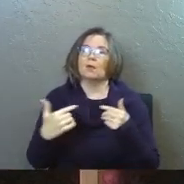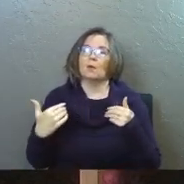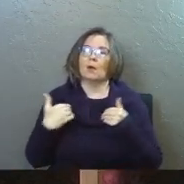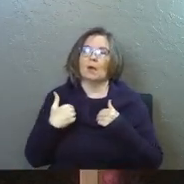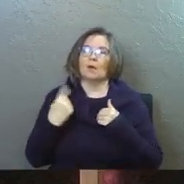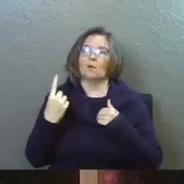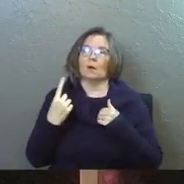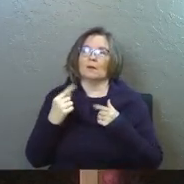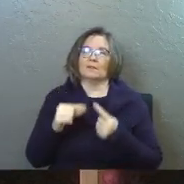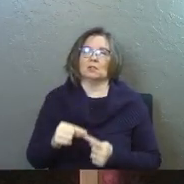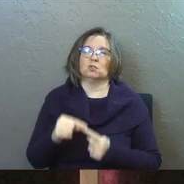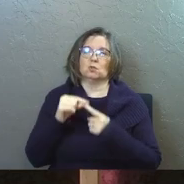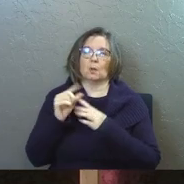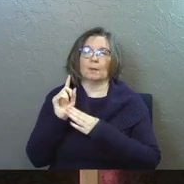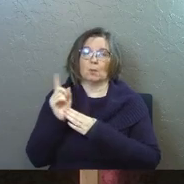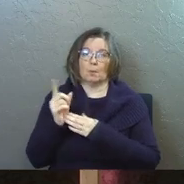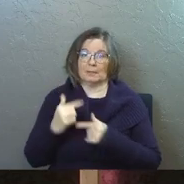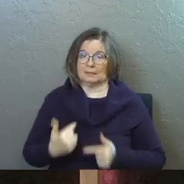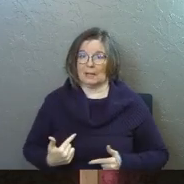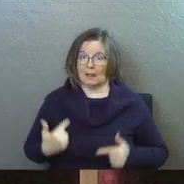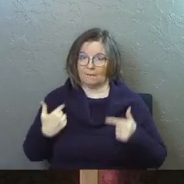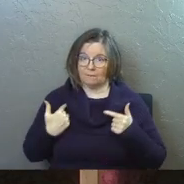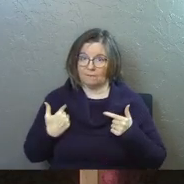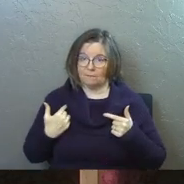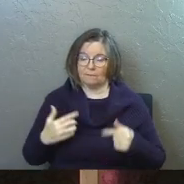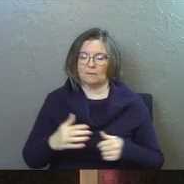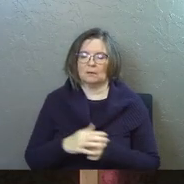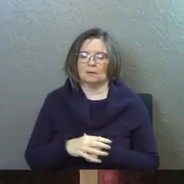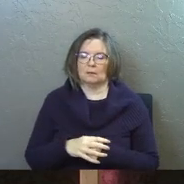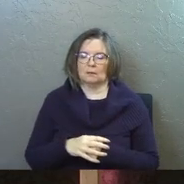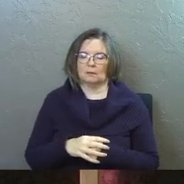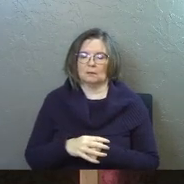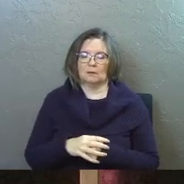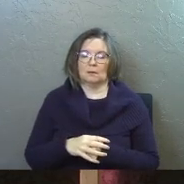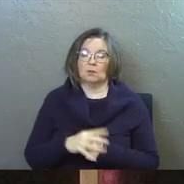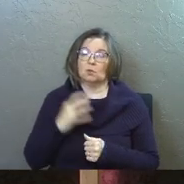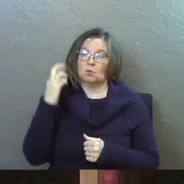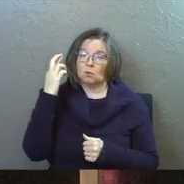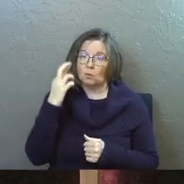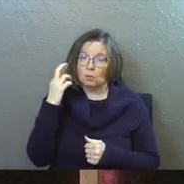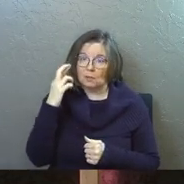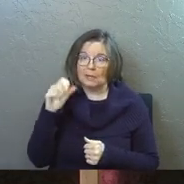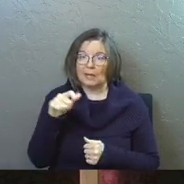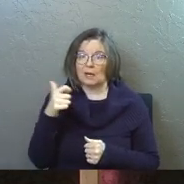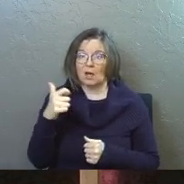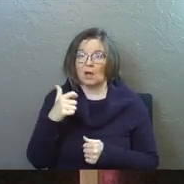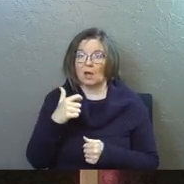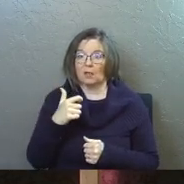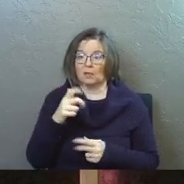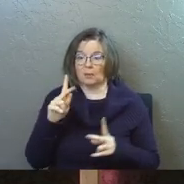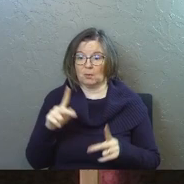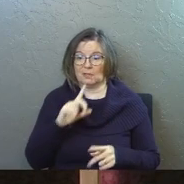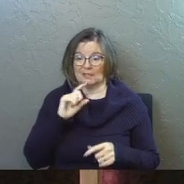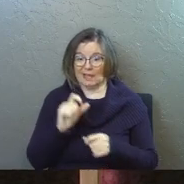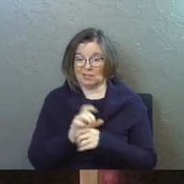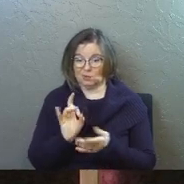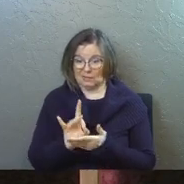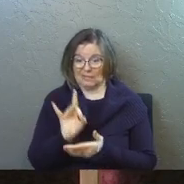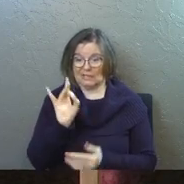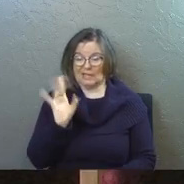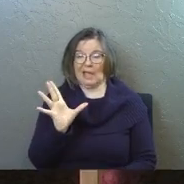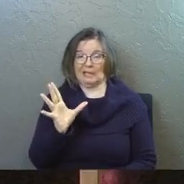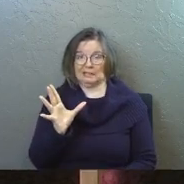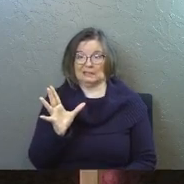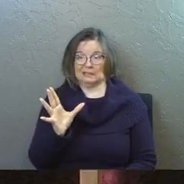have one of these unique moments in life where you realize that another breathing person actually hates you.